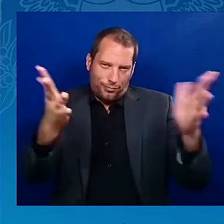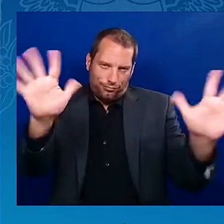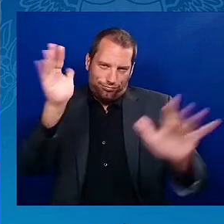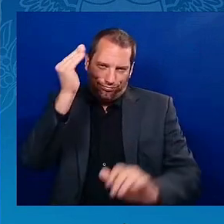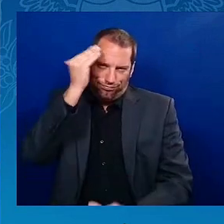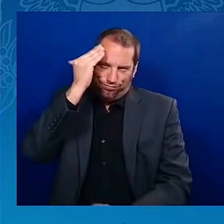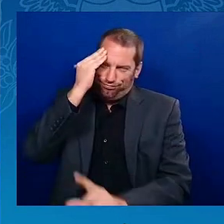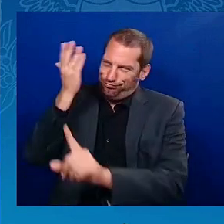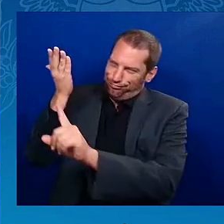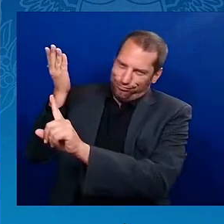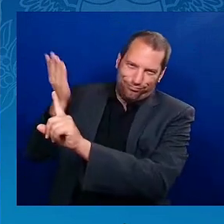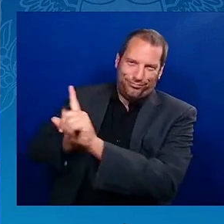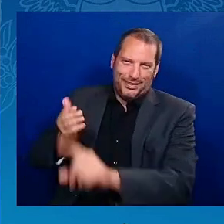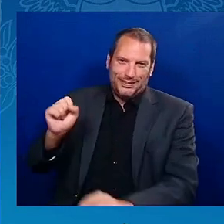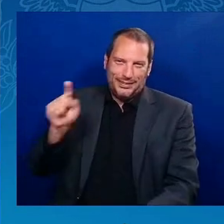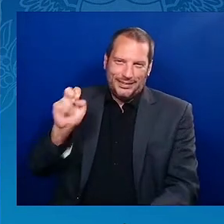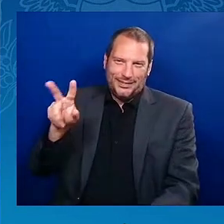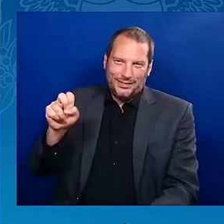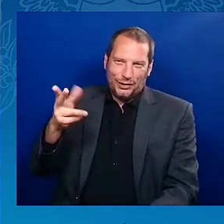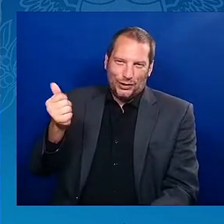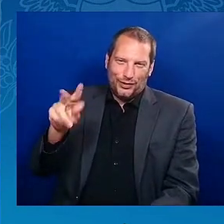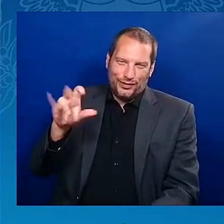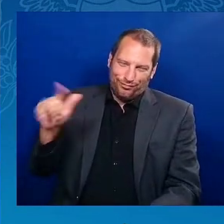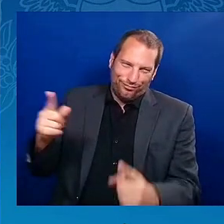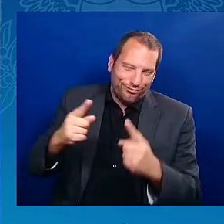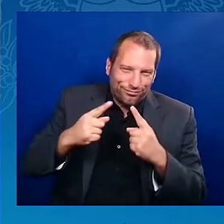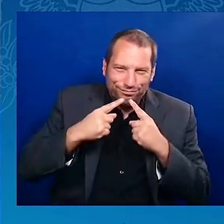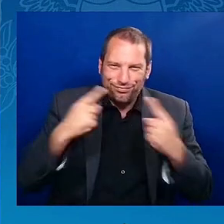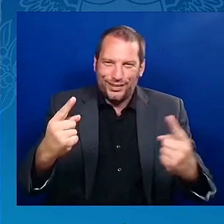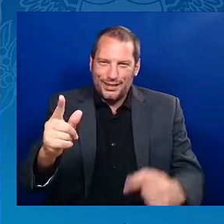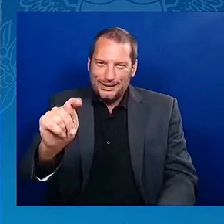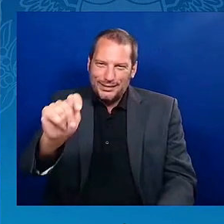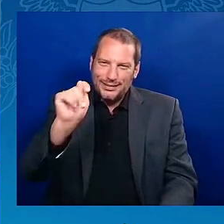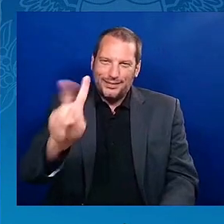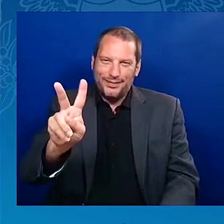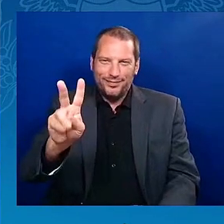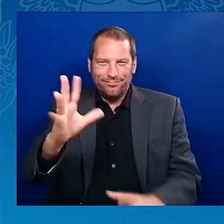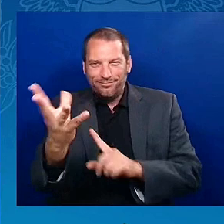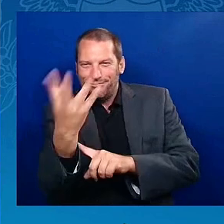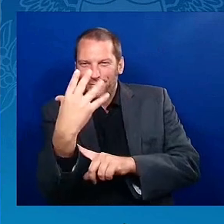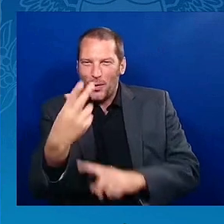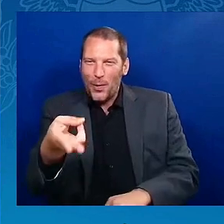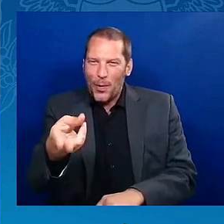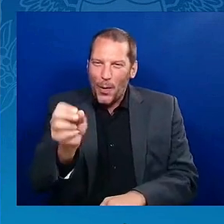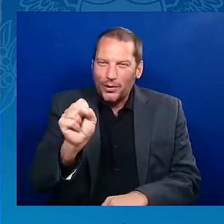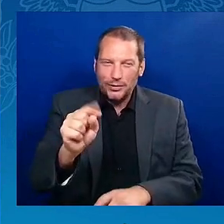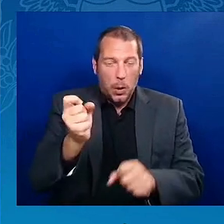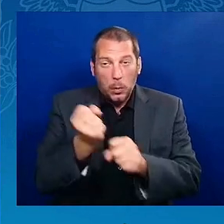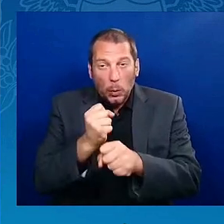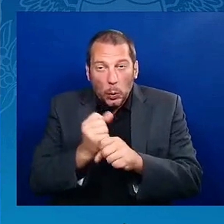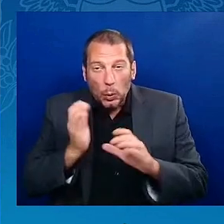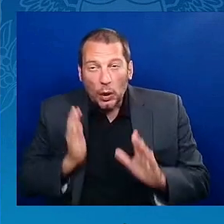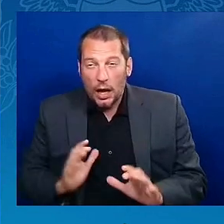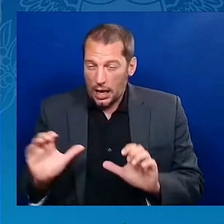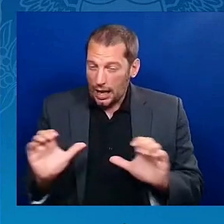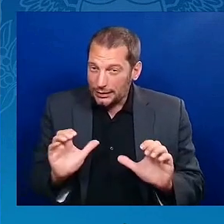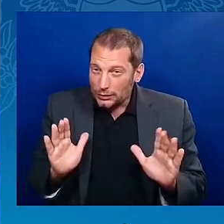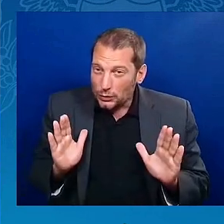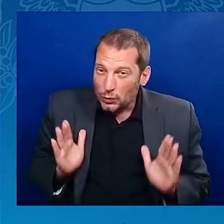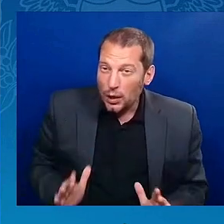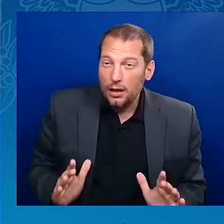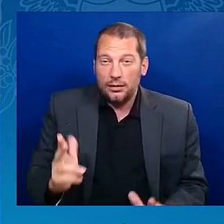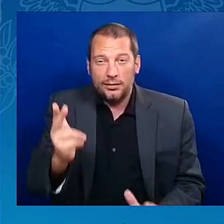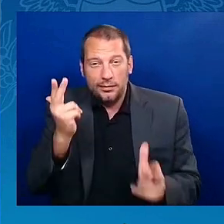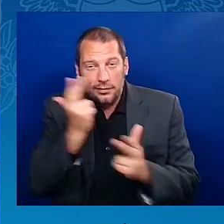television host, producer, actor, and comedian. Among his many television credits, he currently